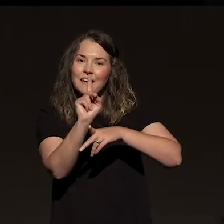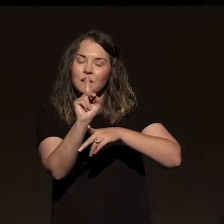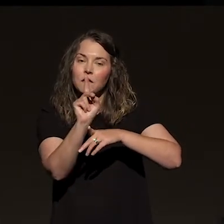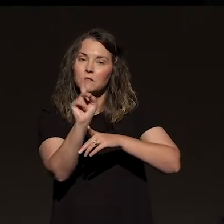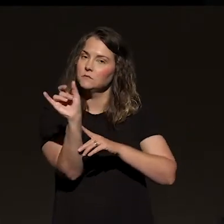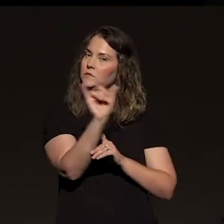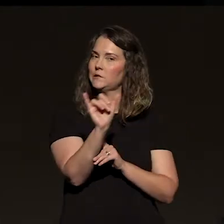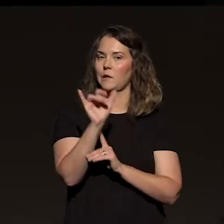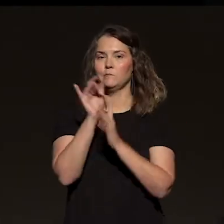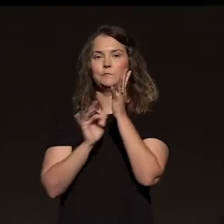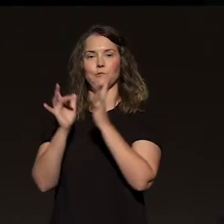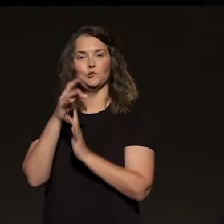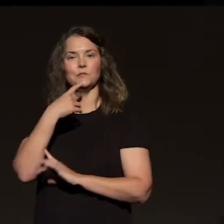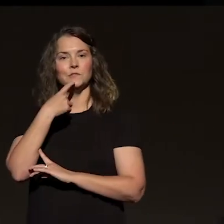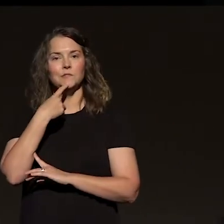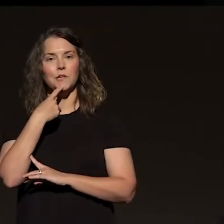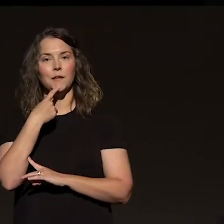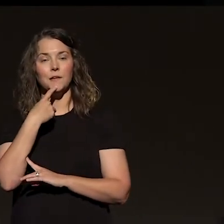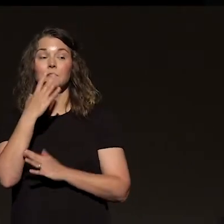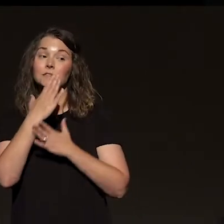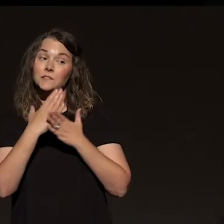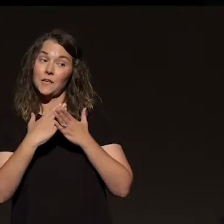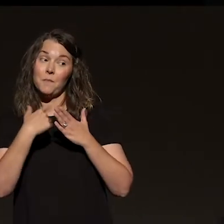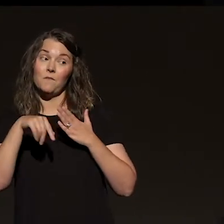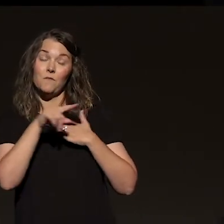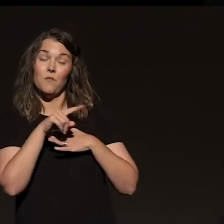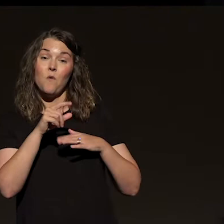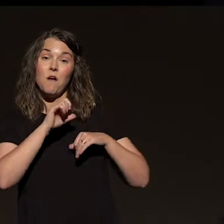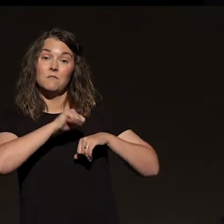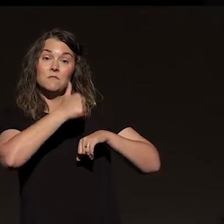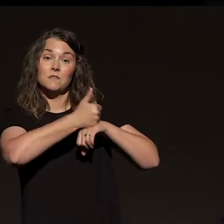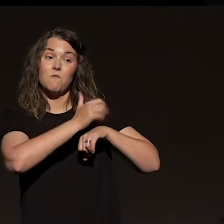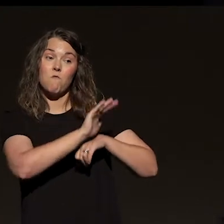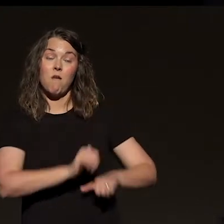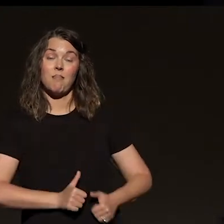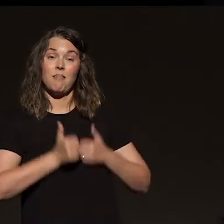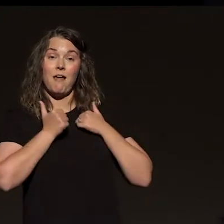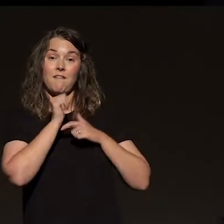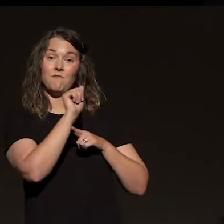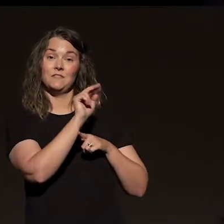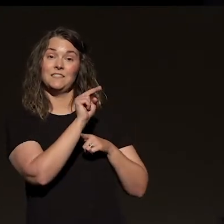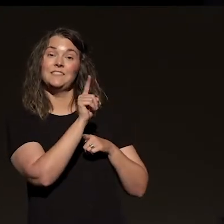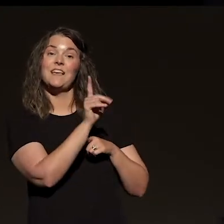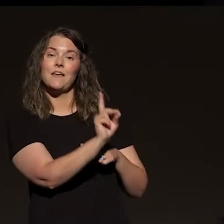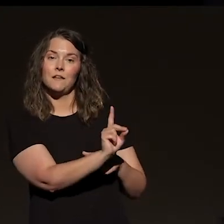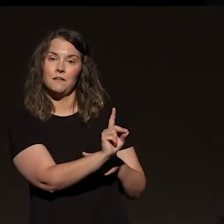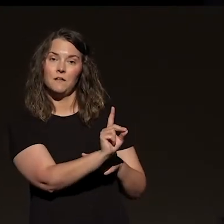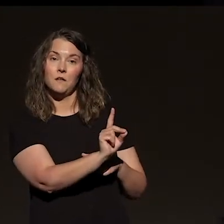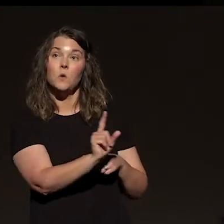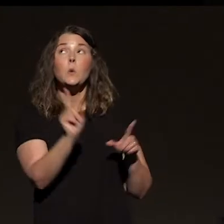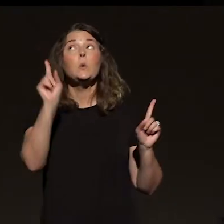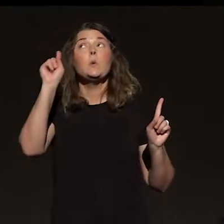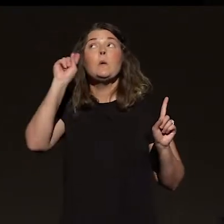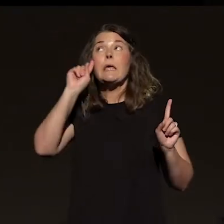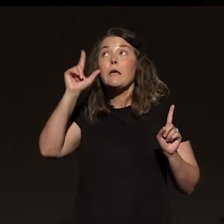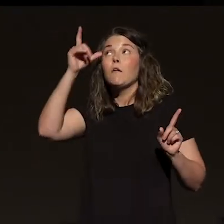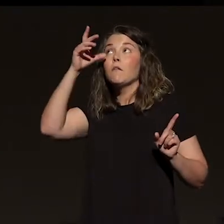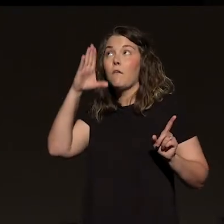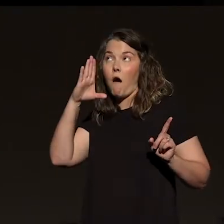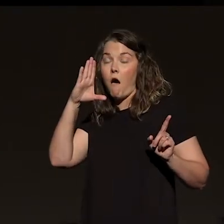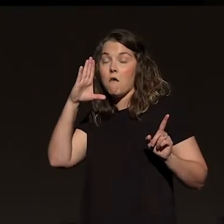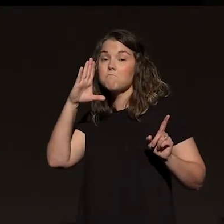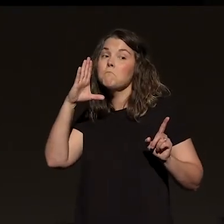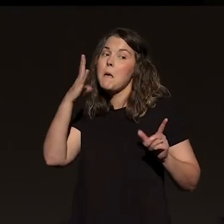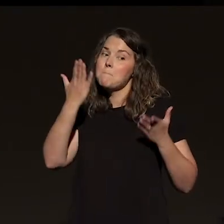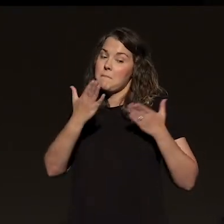Jesus is saying. Some of us are building our lives on sand because you're hearing God. You're knowing maybe